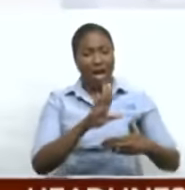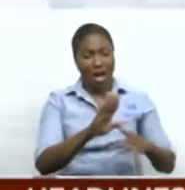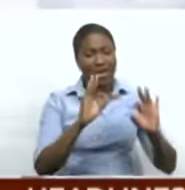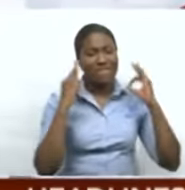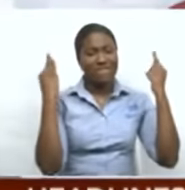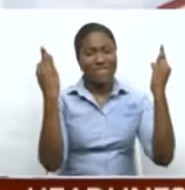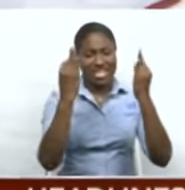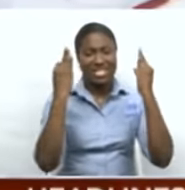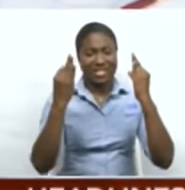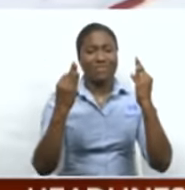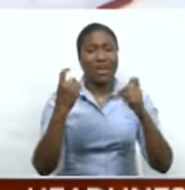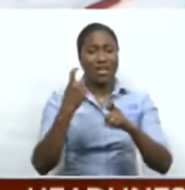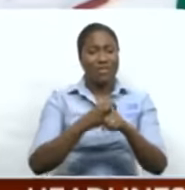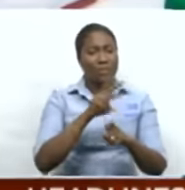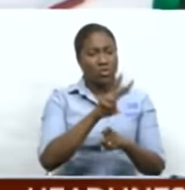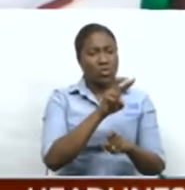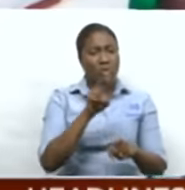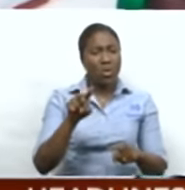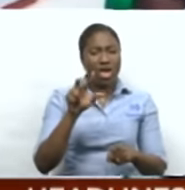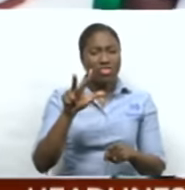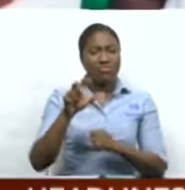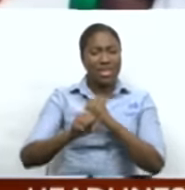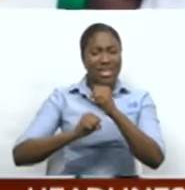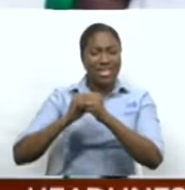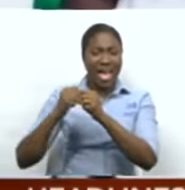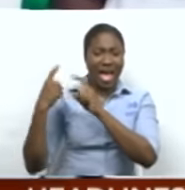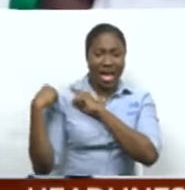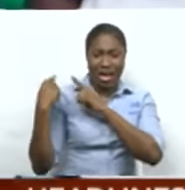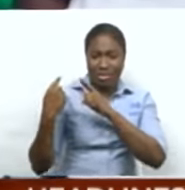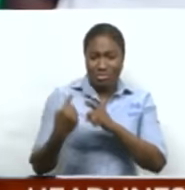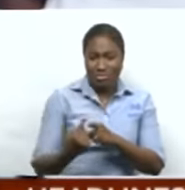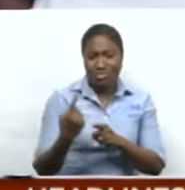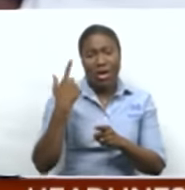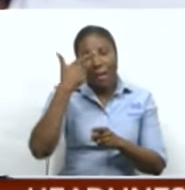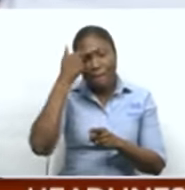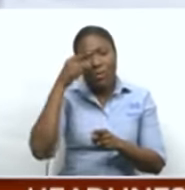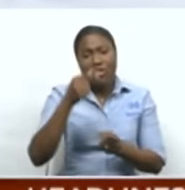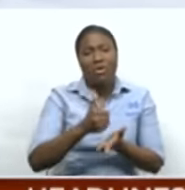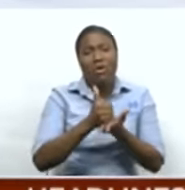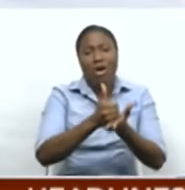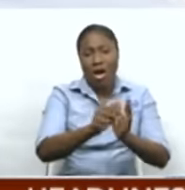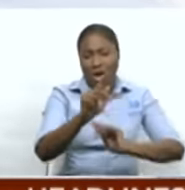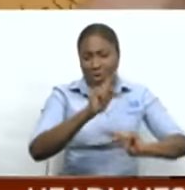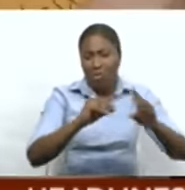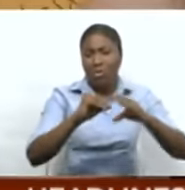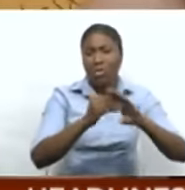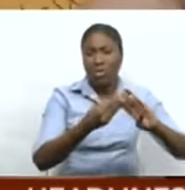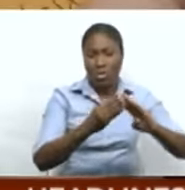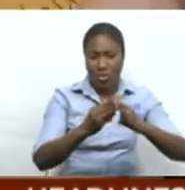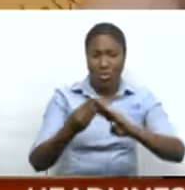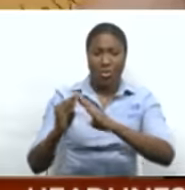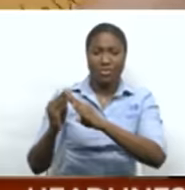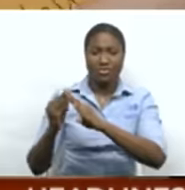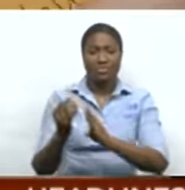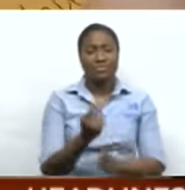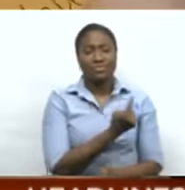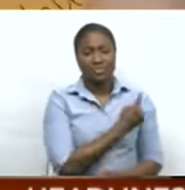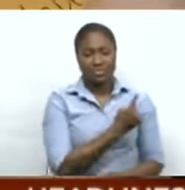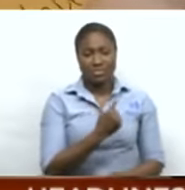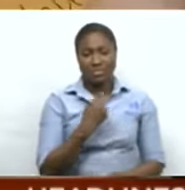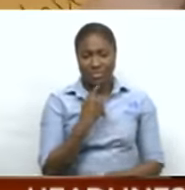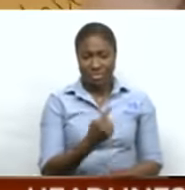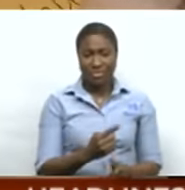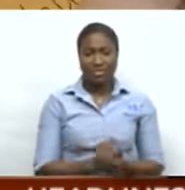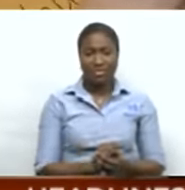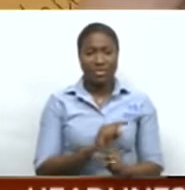in the last two to three years as it was dedicated to the community of Otrobanda. But we thought, again, when